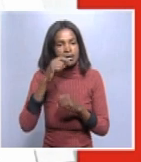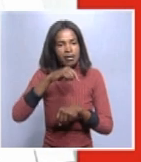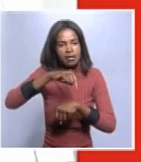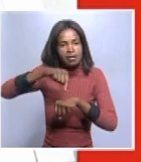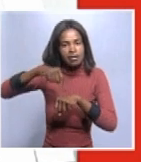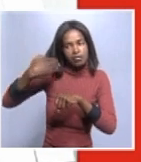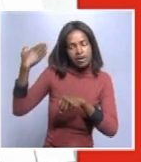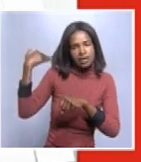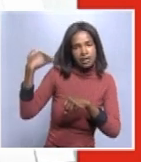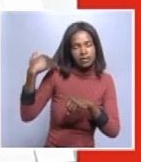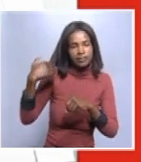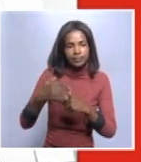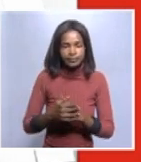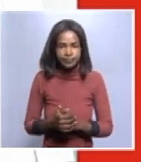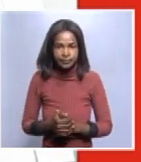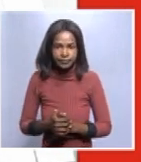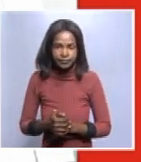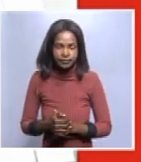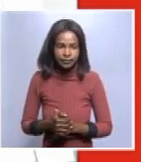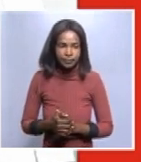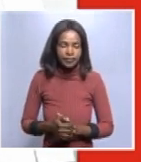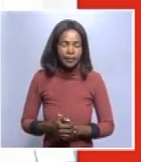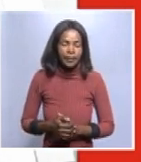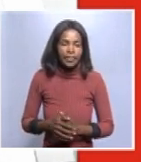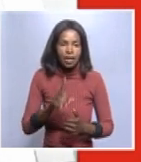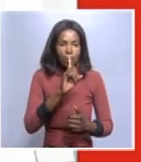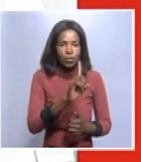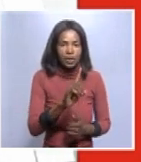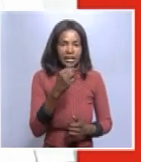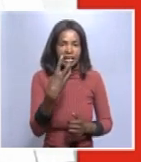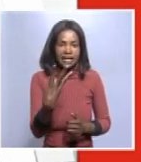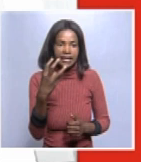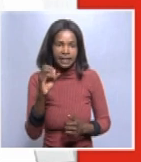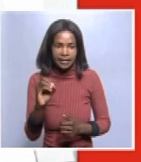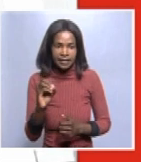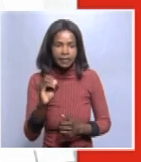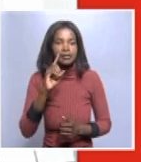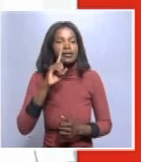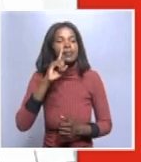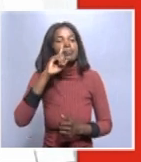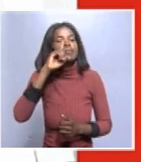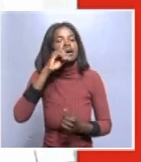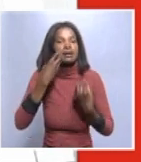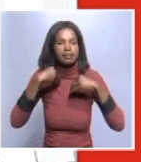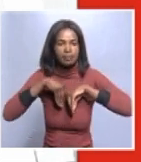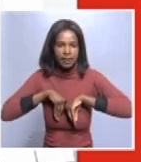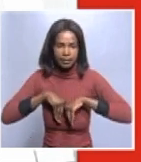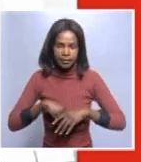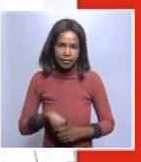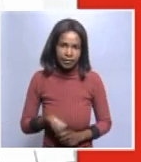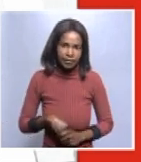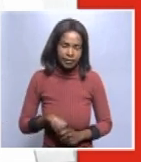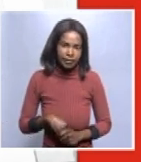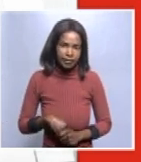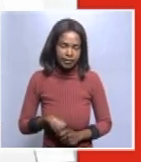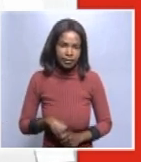hours reporting cycle. Out of those, 130 have tested positive for COVID-19,